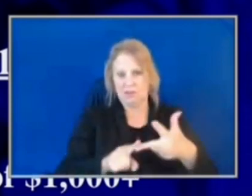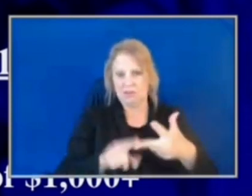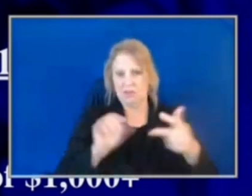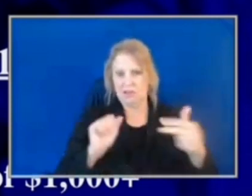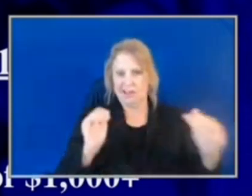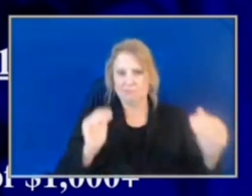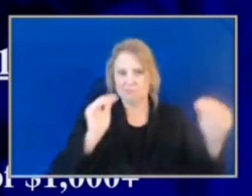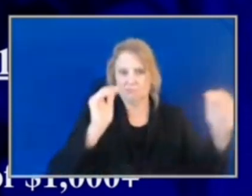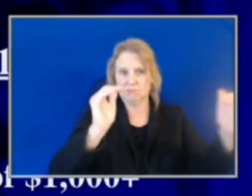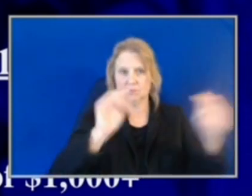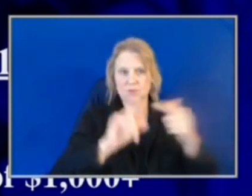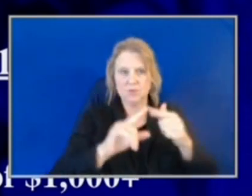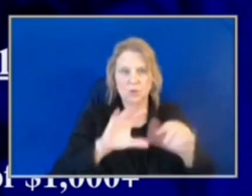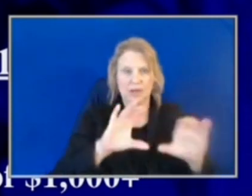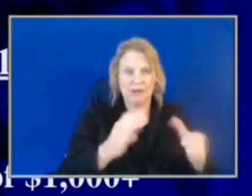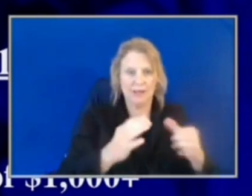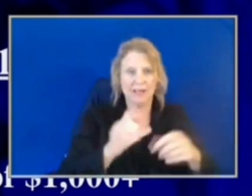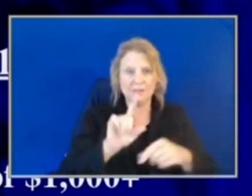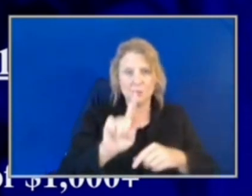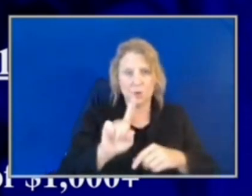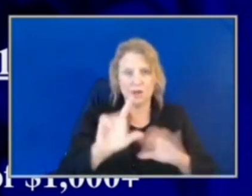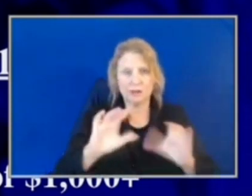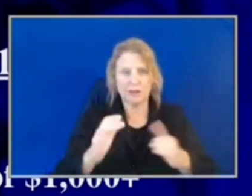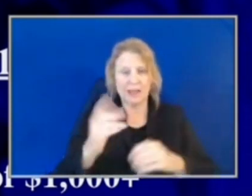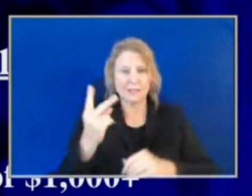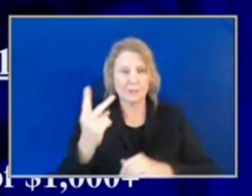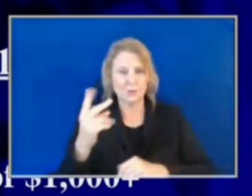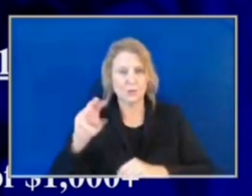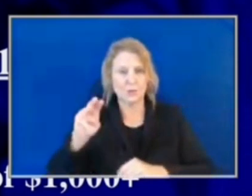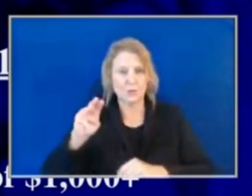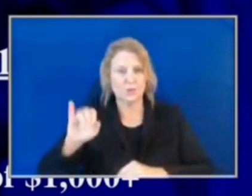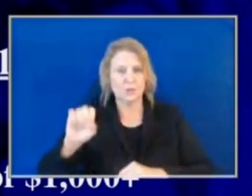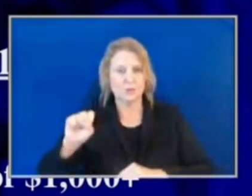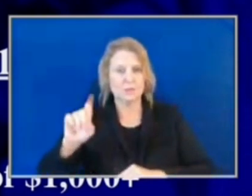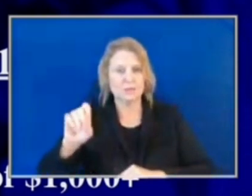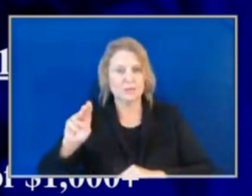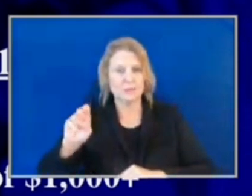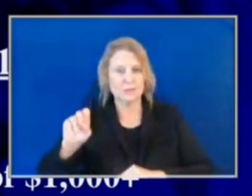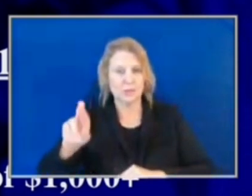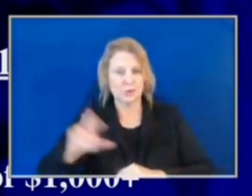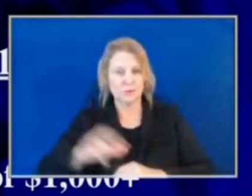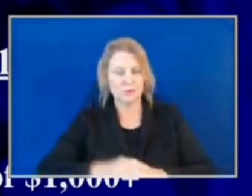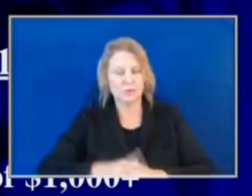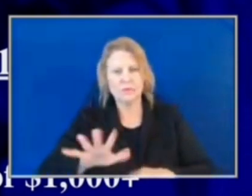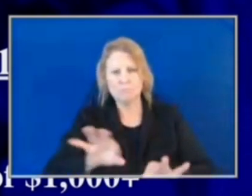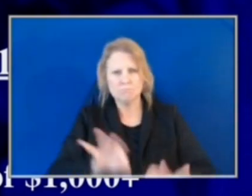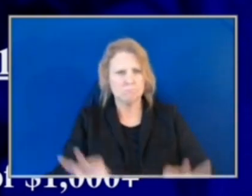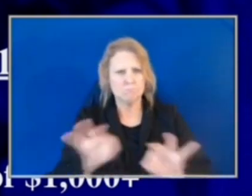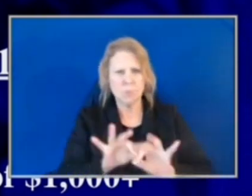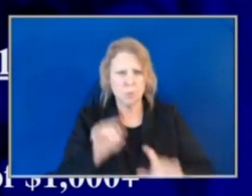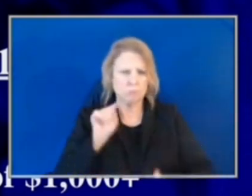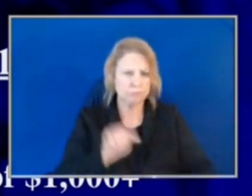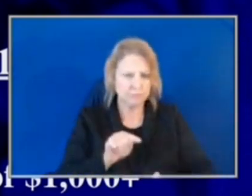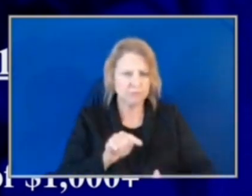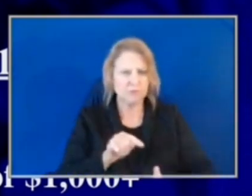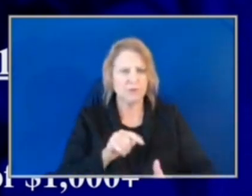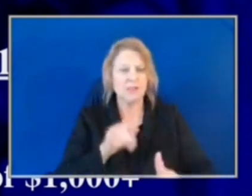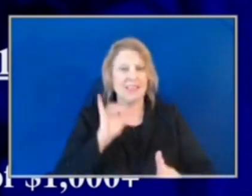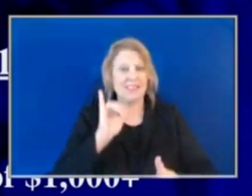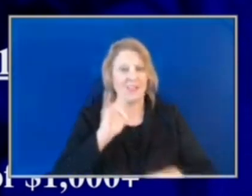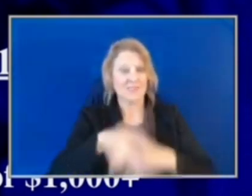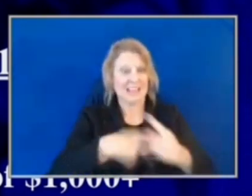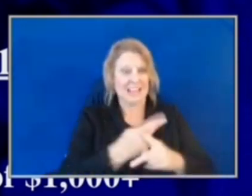Class A1 misdemeanors. And perhaps most importantly, vehicles used in these types of events will be seized